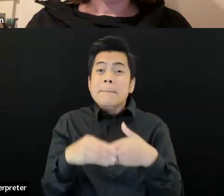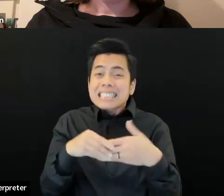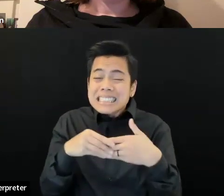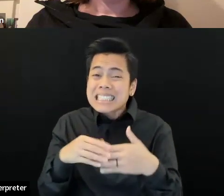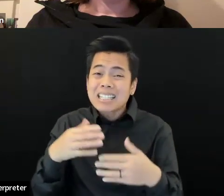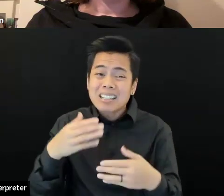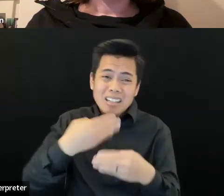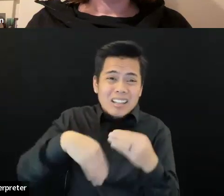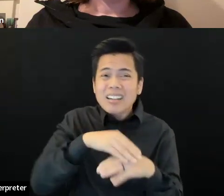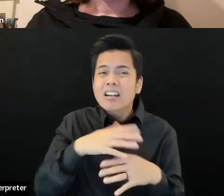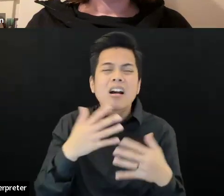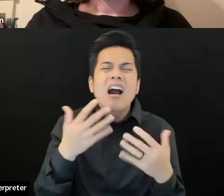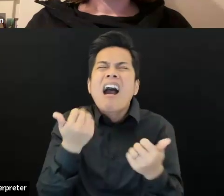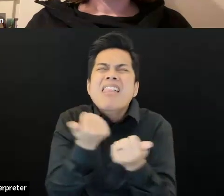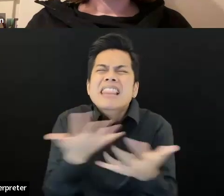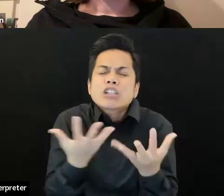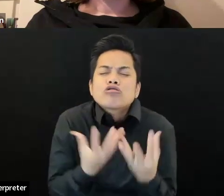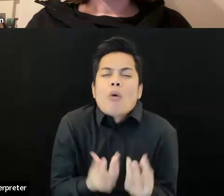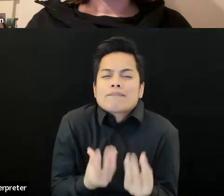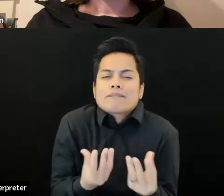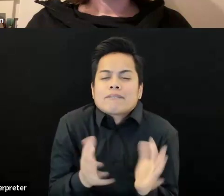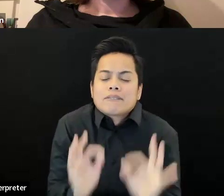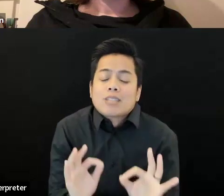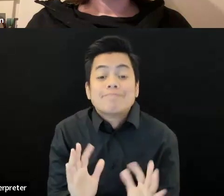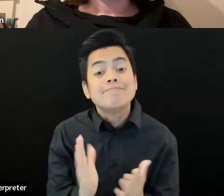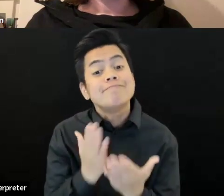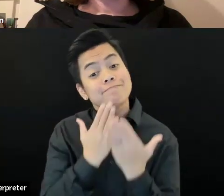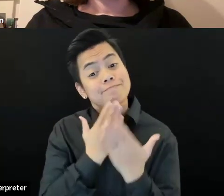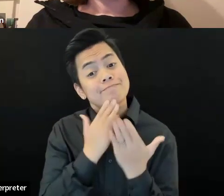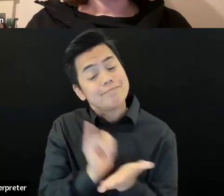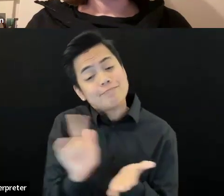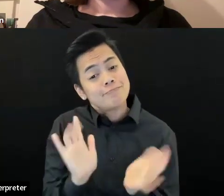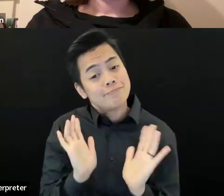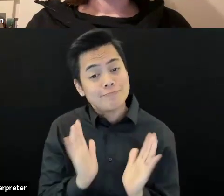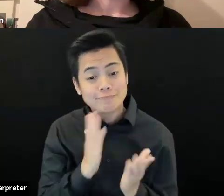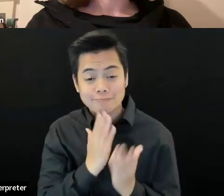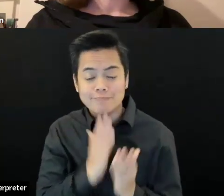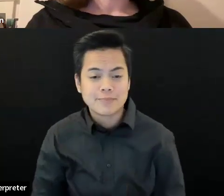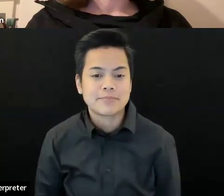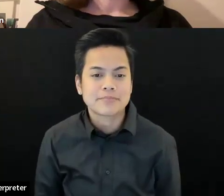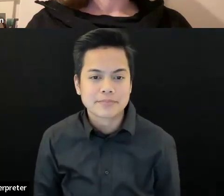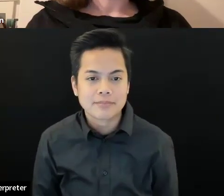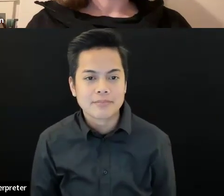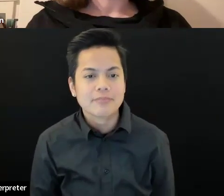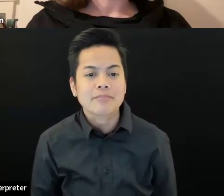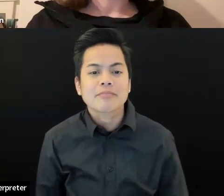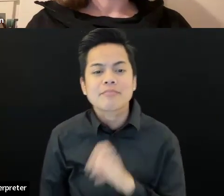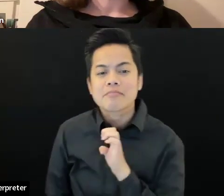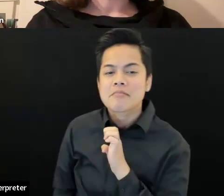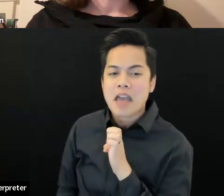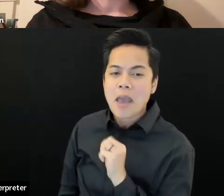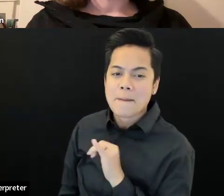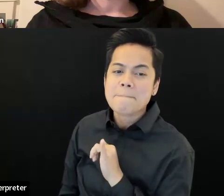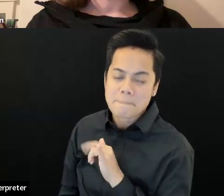That's for my comments. Thank you. Thank you so much. Um, yes. Thank you for the feedback on election day. Um,